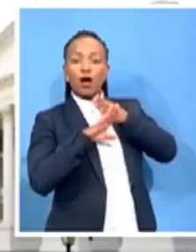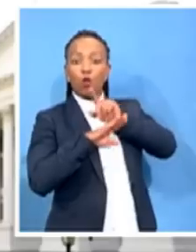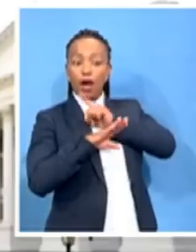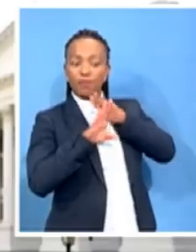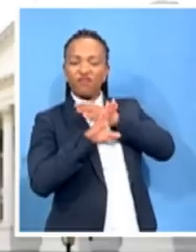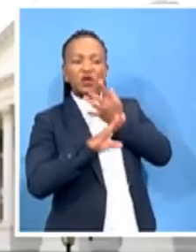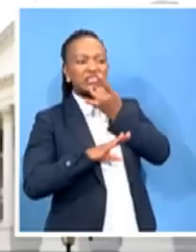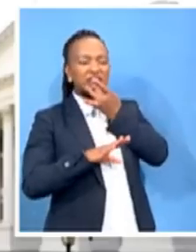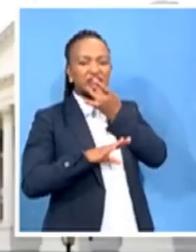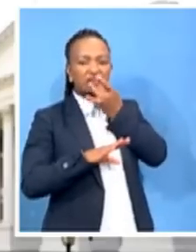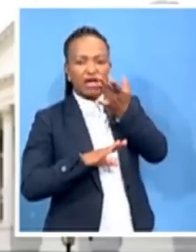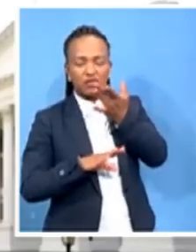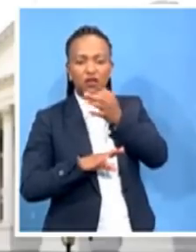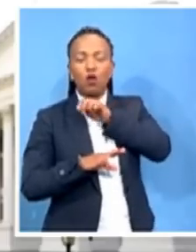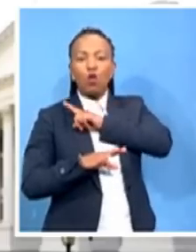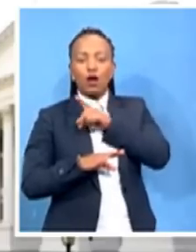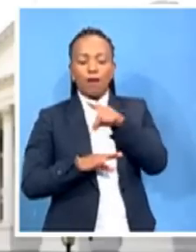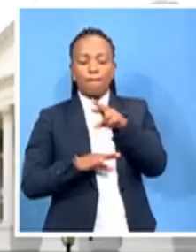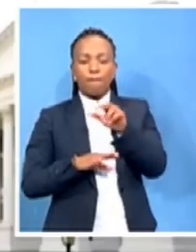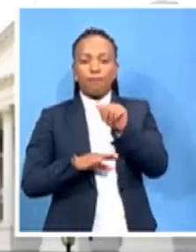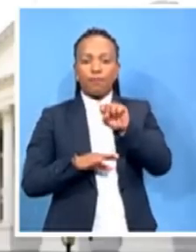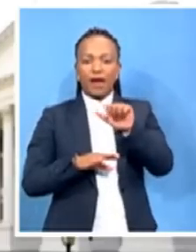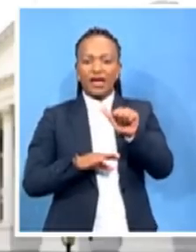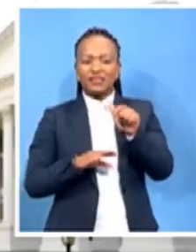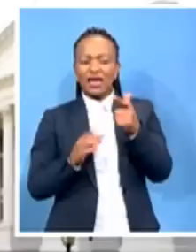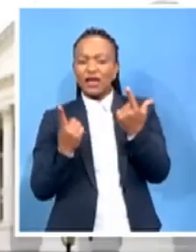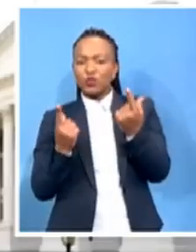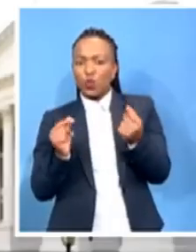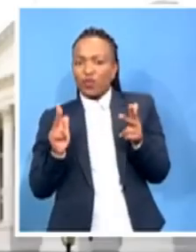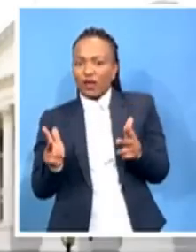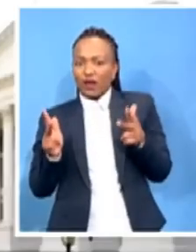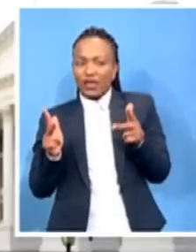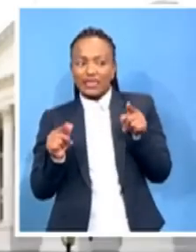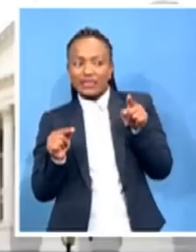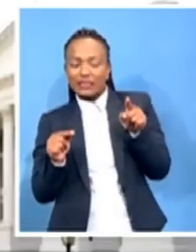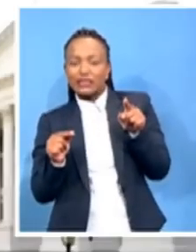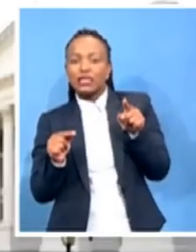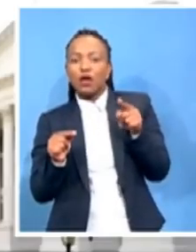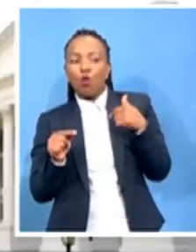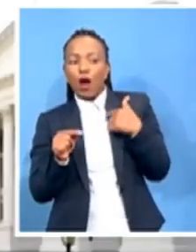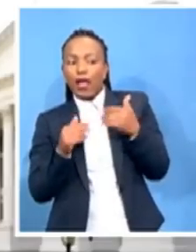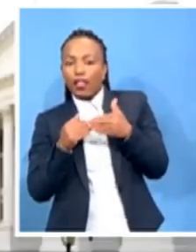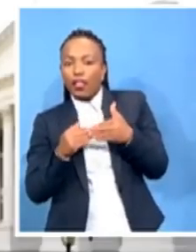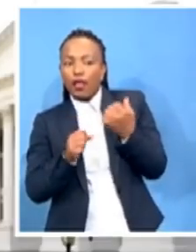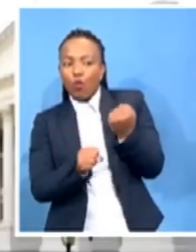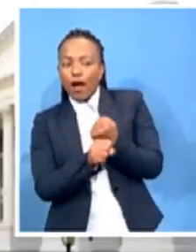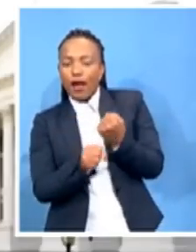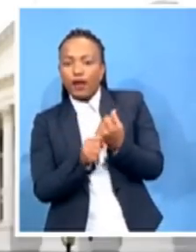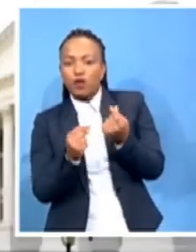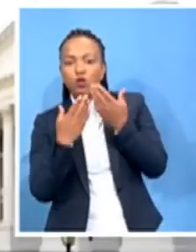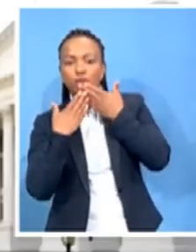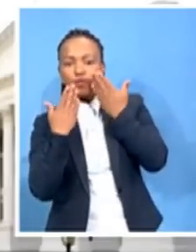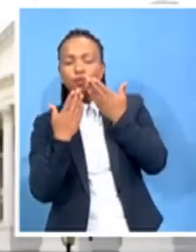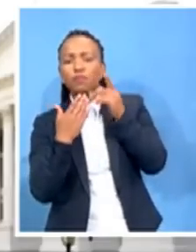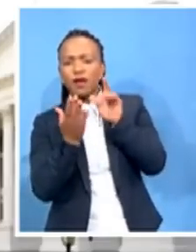negligency and that he must be held accountable for. There is no way that you can remove the security without putting